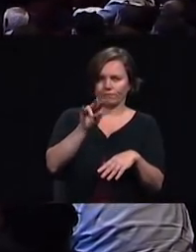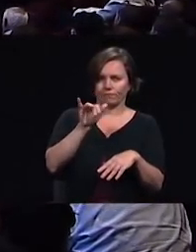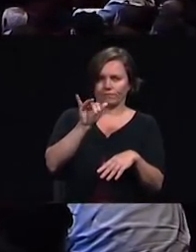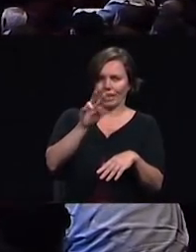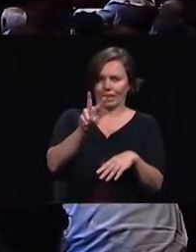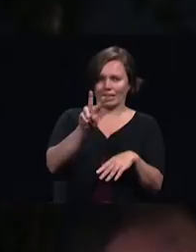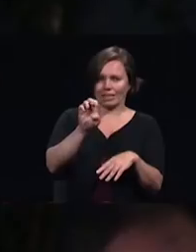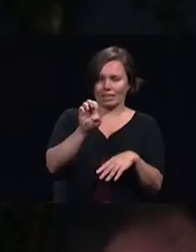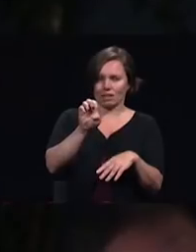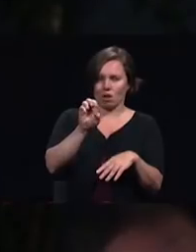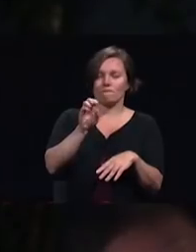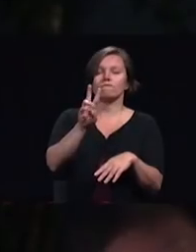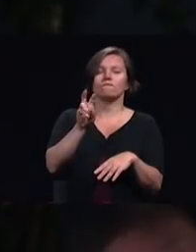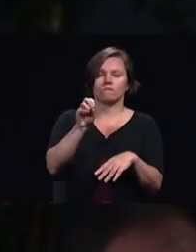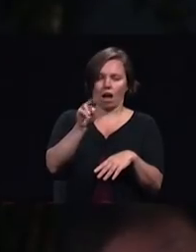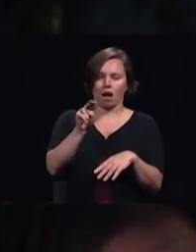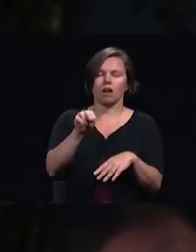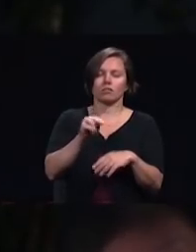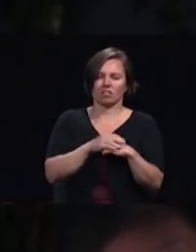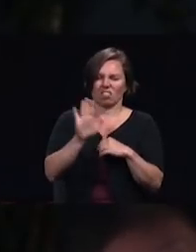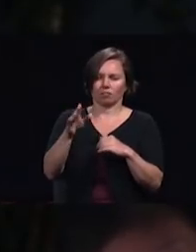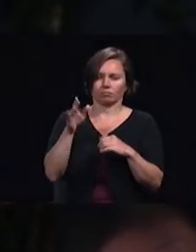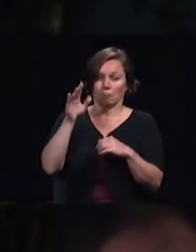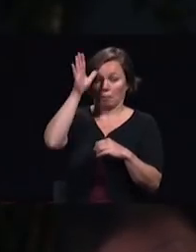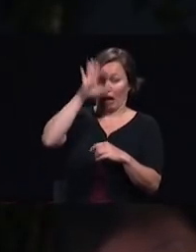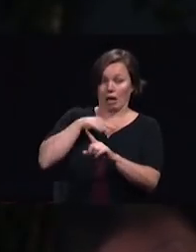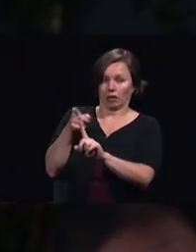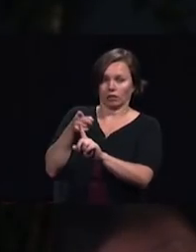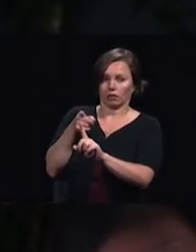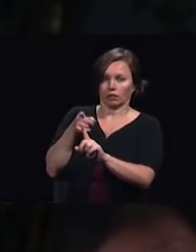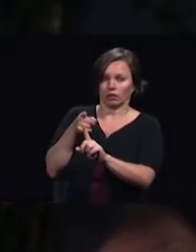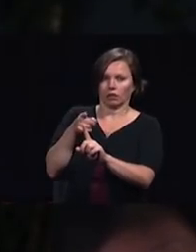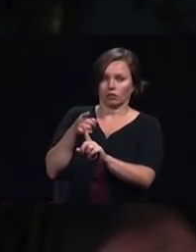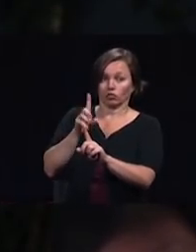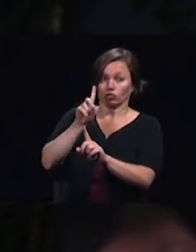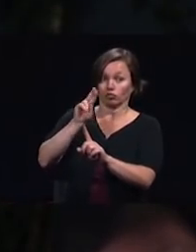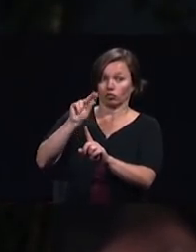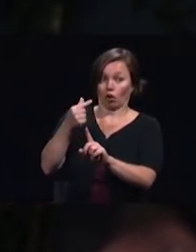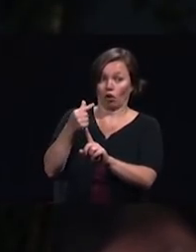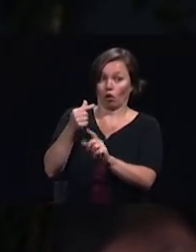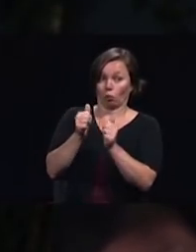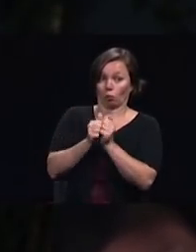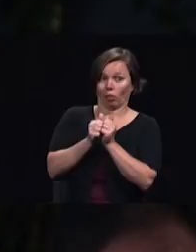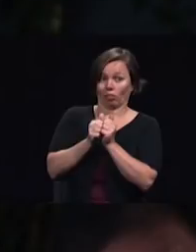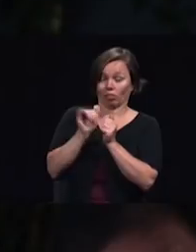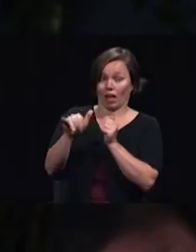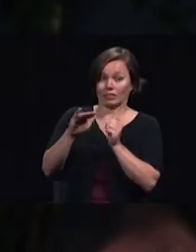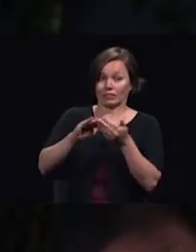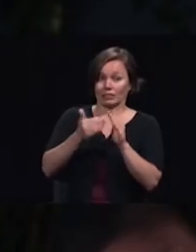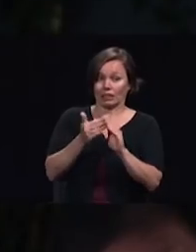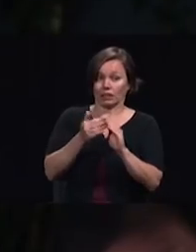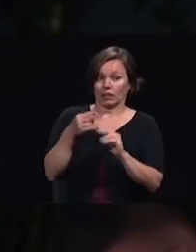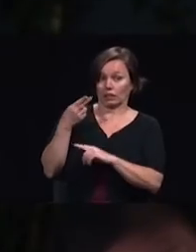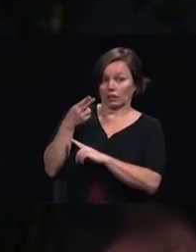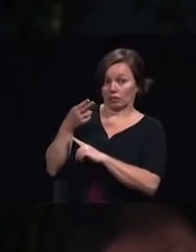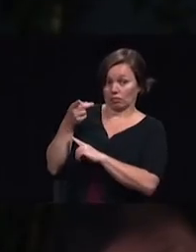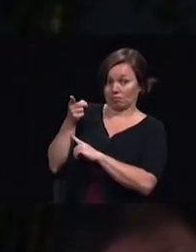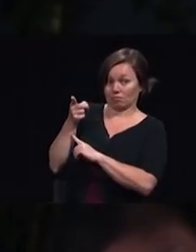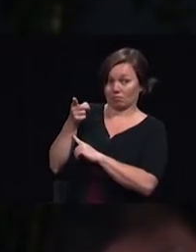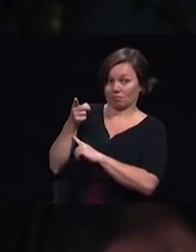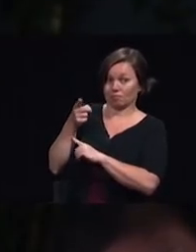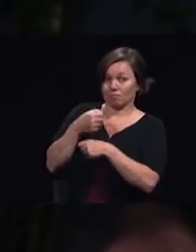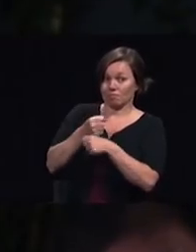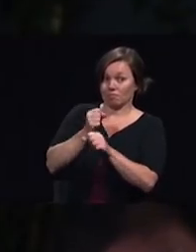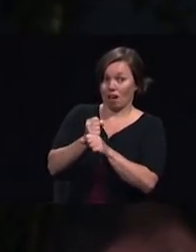that he works Doug has a great burden for the cities of the world in fact he has produced a mission video series entitled